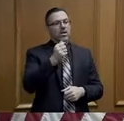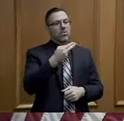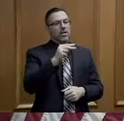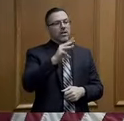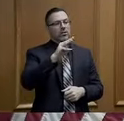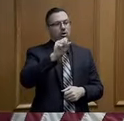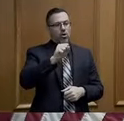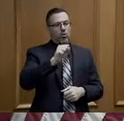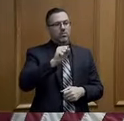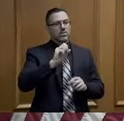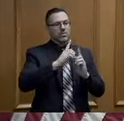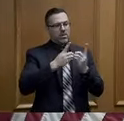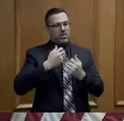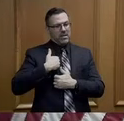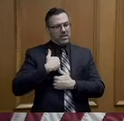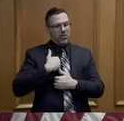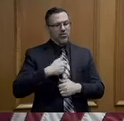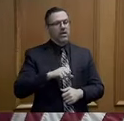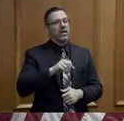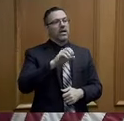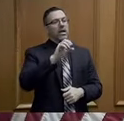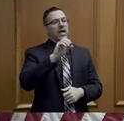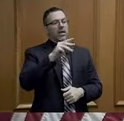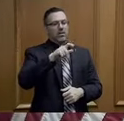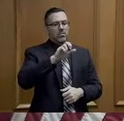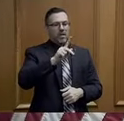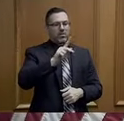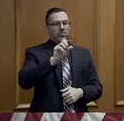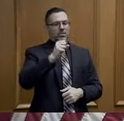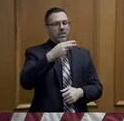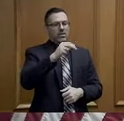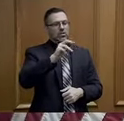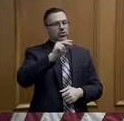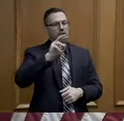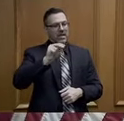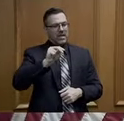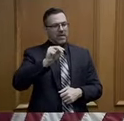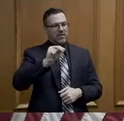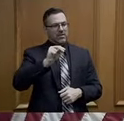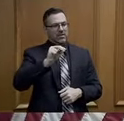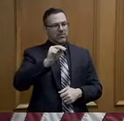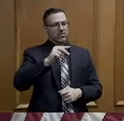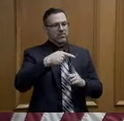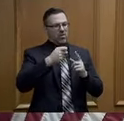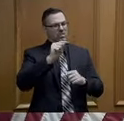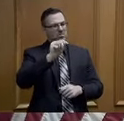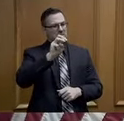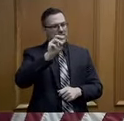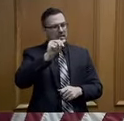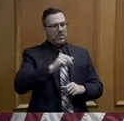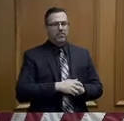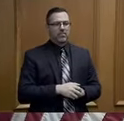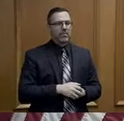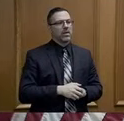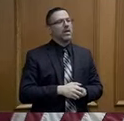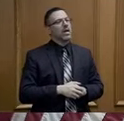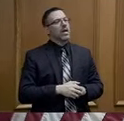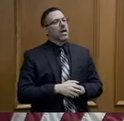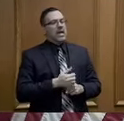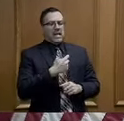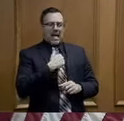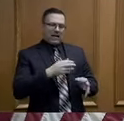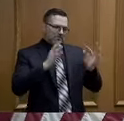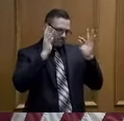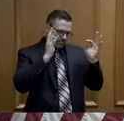from TEMA. I've appointed the Unified Command to effectively change the way we attack COVID